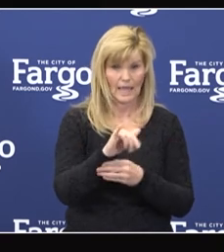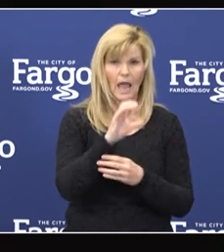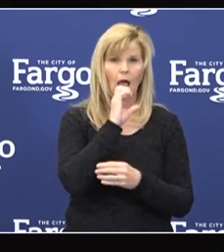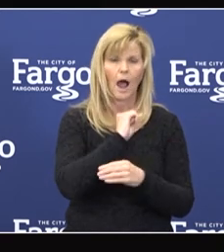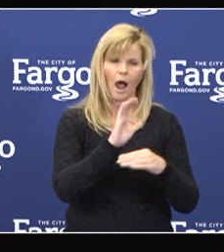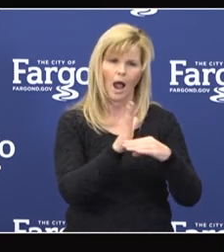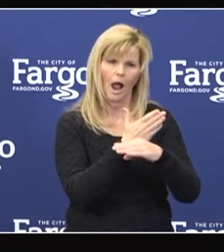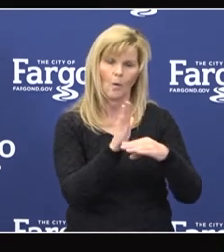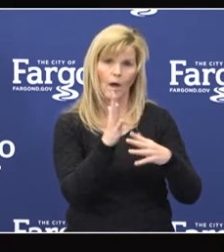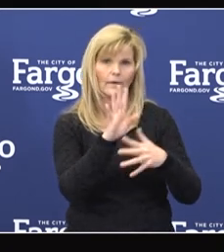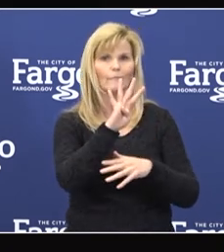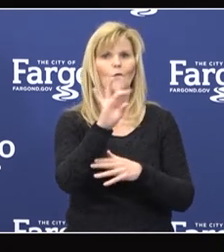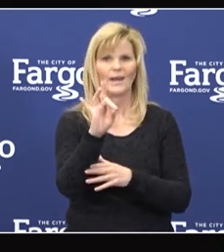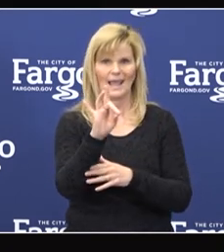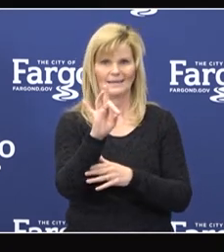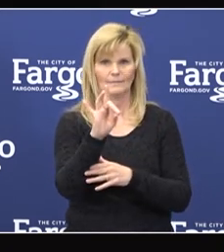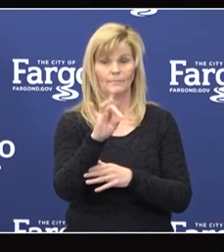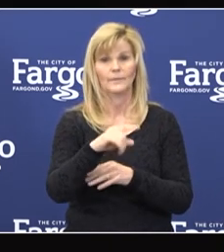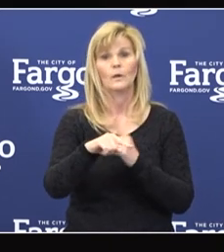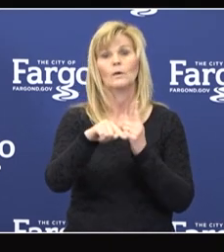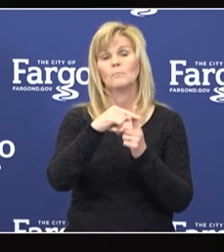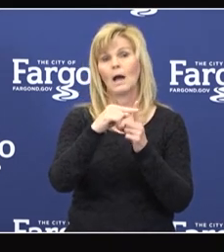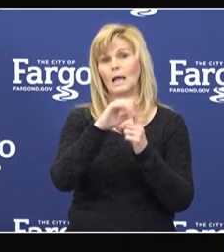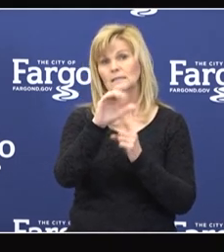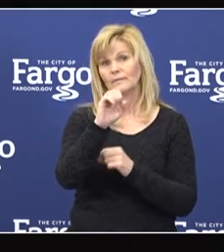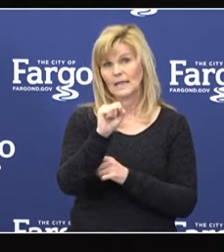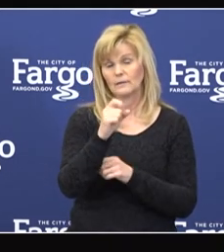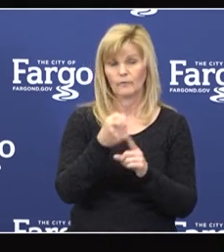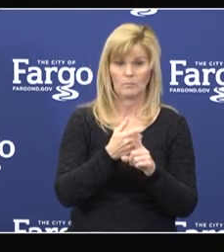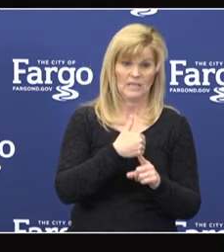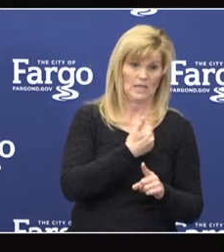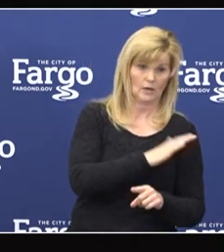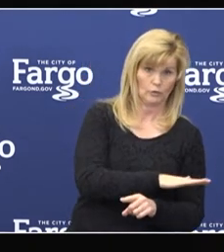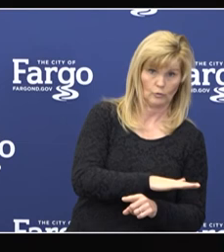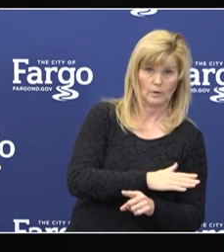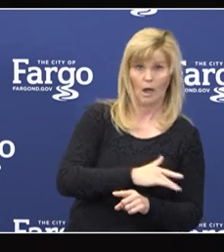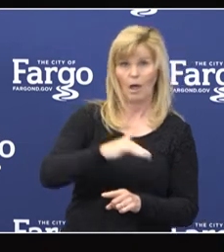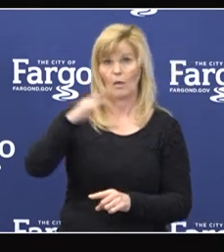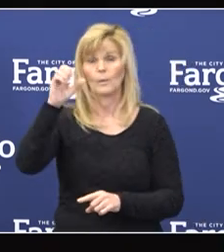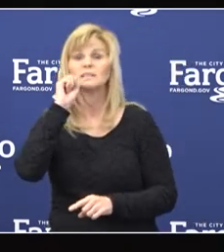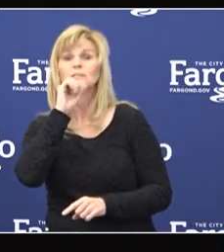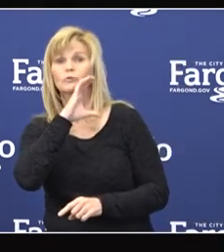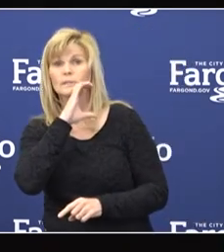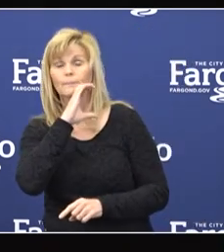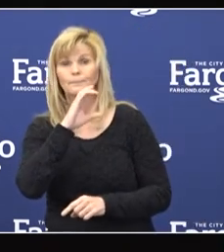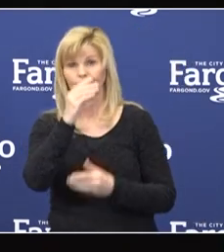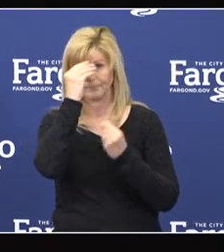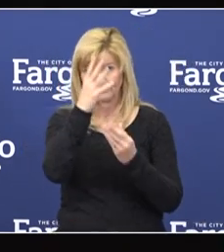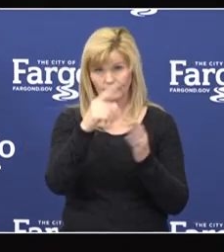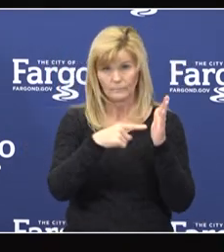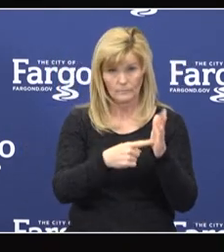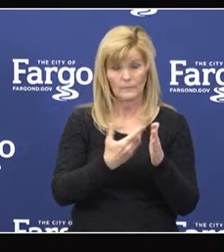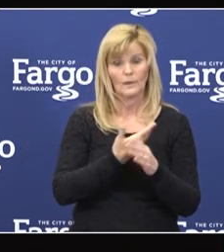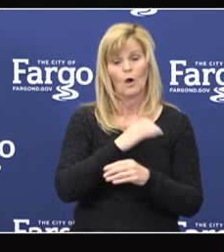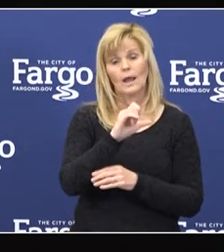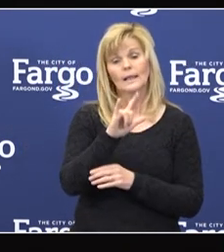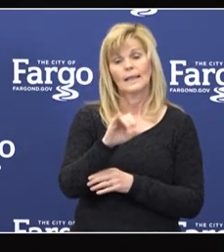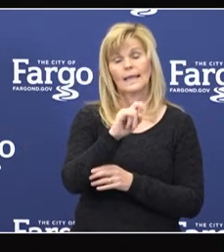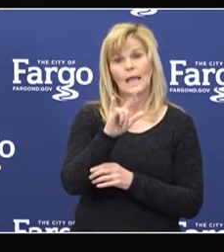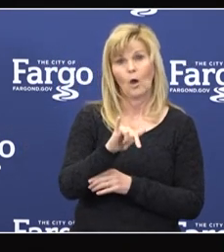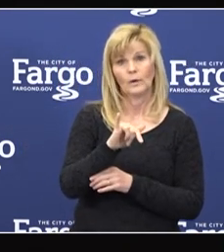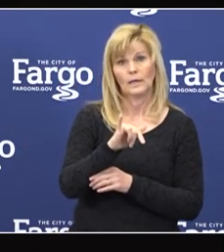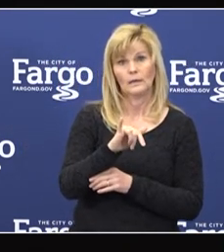48 years old, and we have positive cases ranging from young children to seniors. Data also shows our Clay County residents